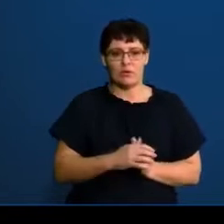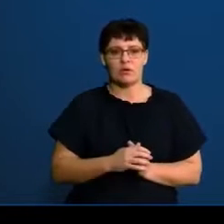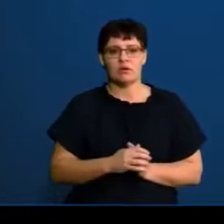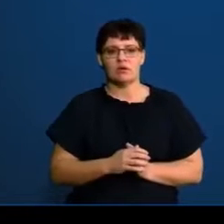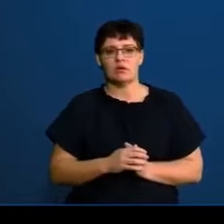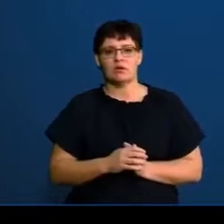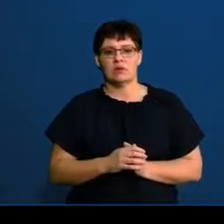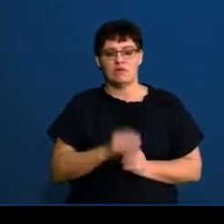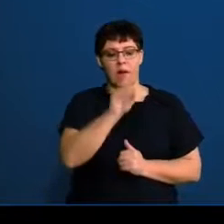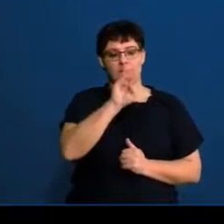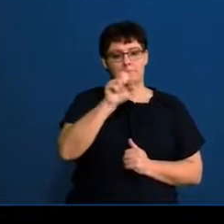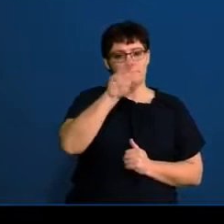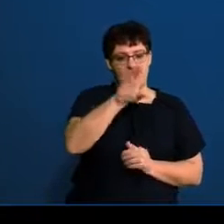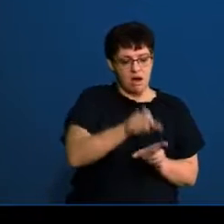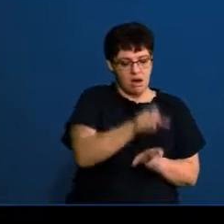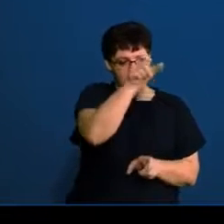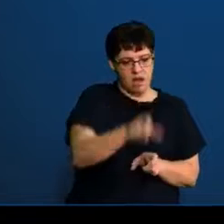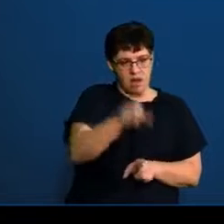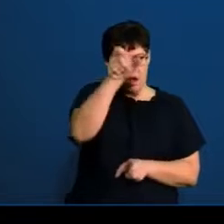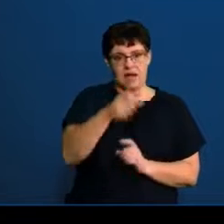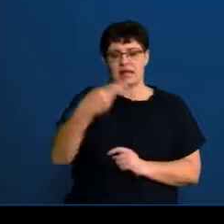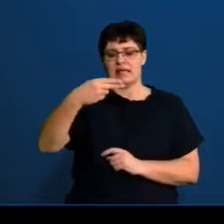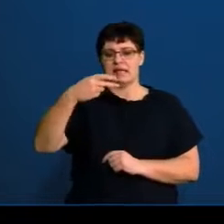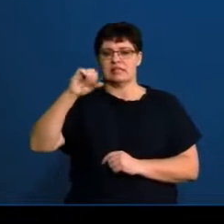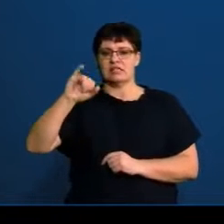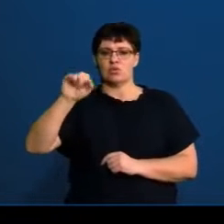between your bar graph and your histogram.